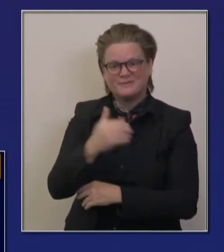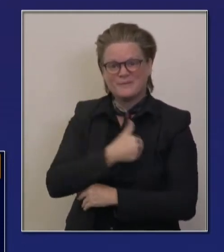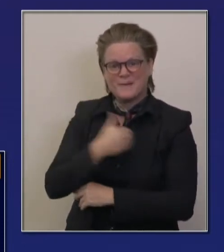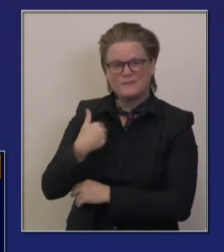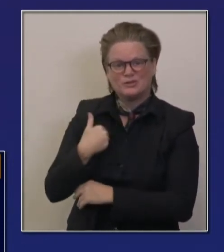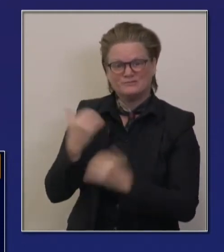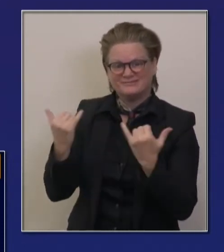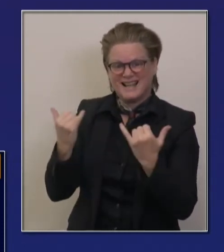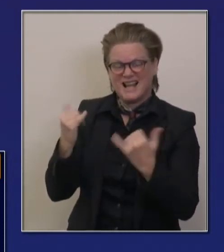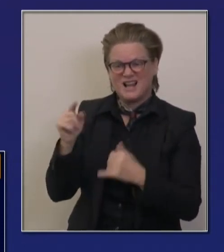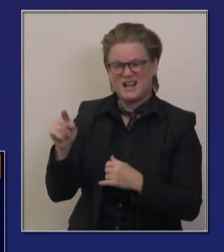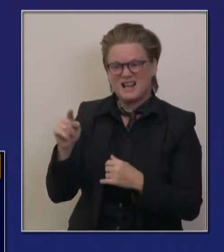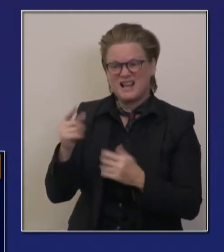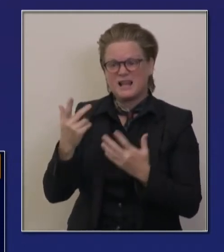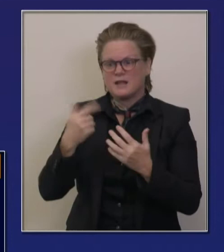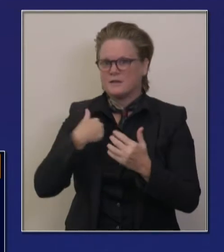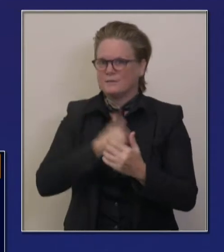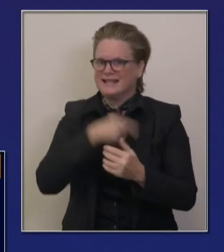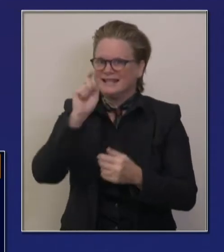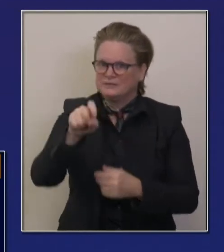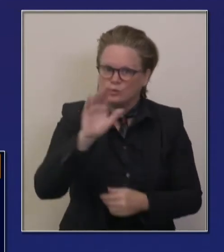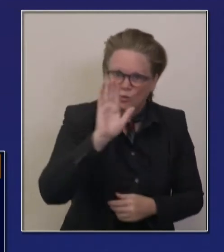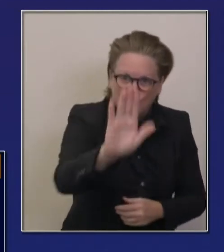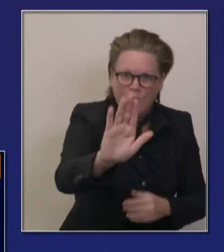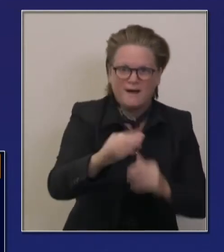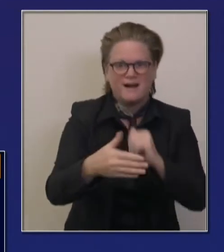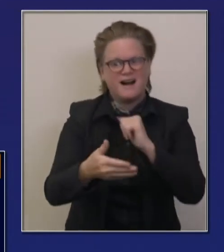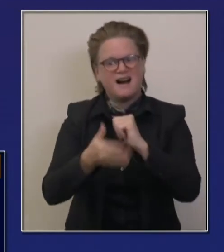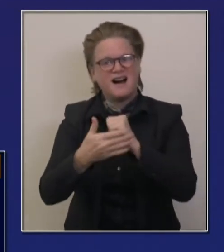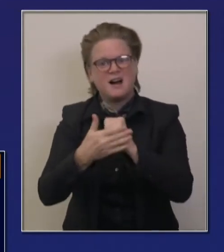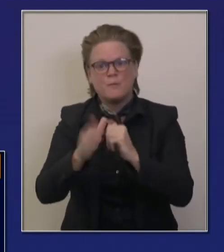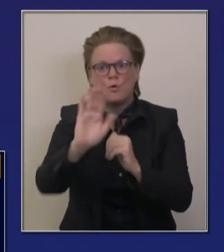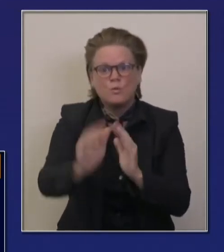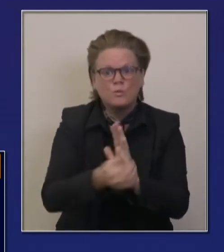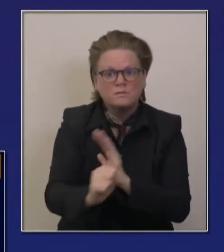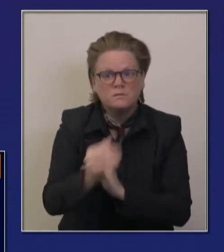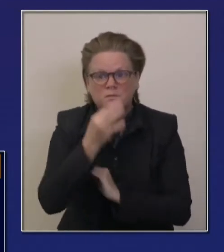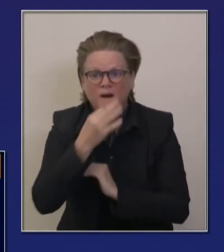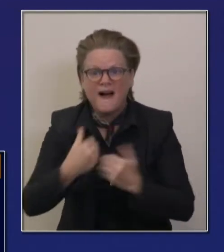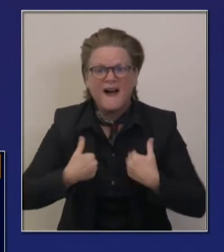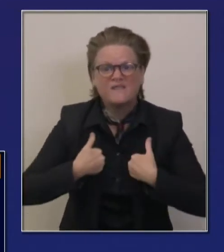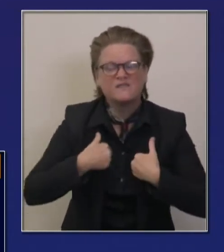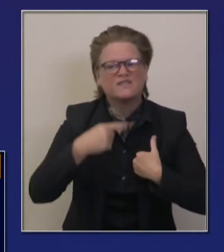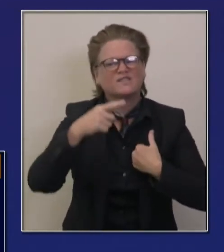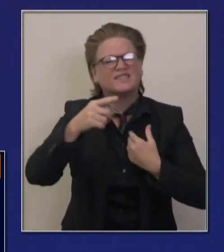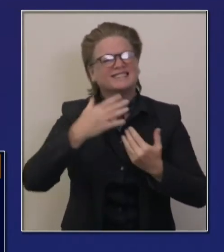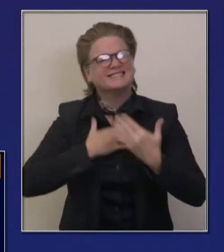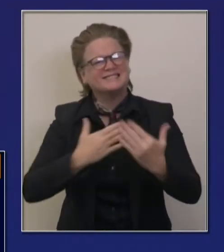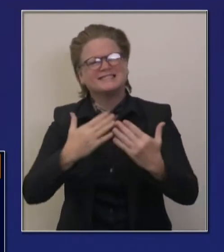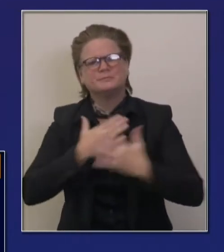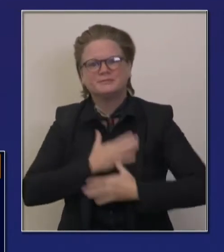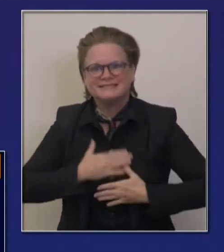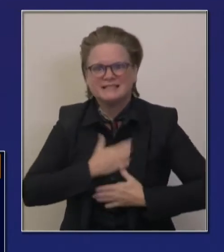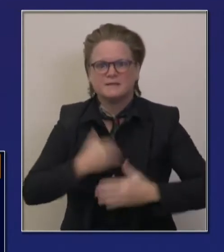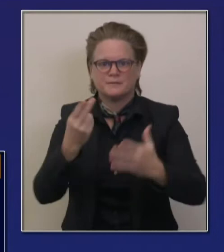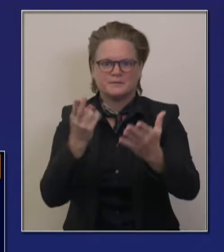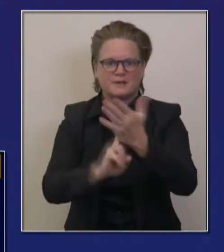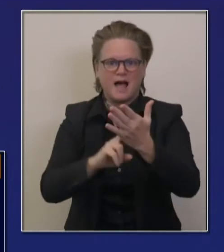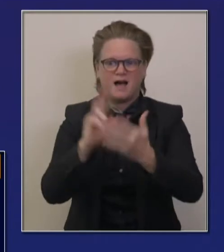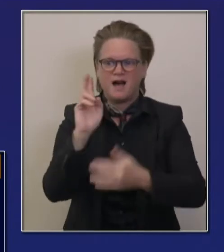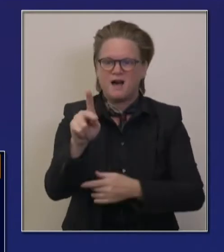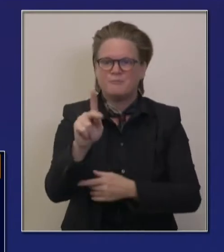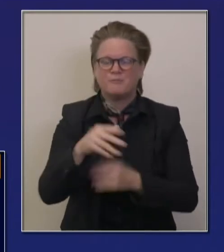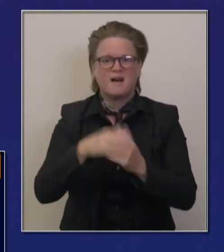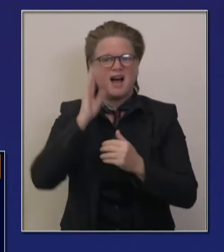why you see we need your help. We encourage people that are qualified healthcare professionals that have recently, uh, retired or for whatever reason, uh,